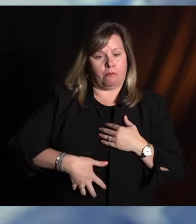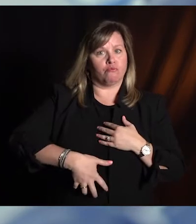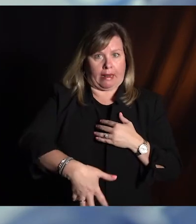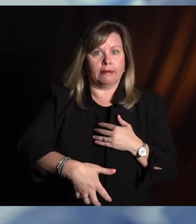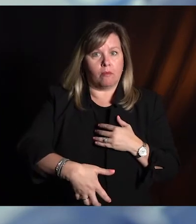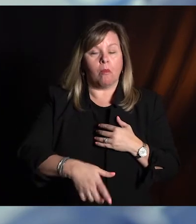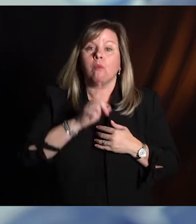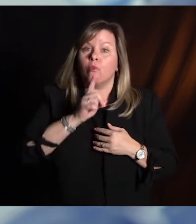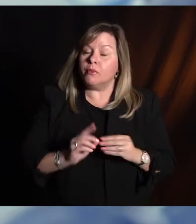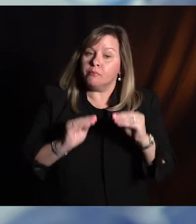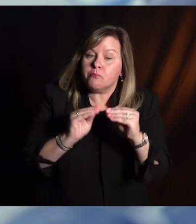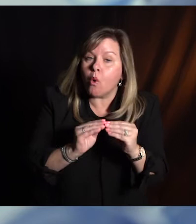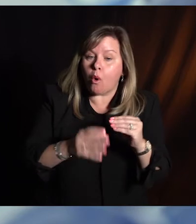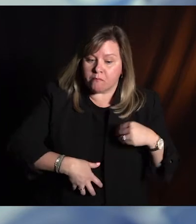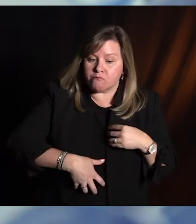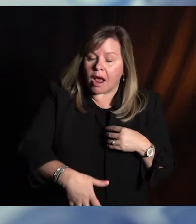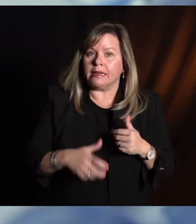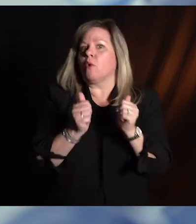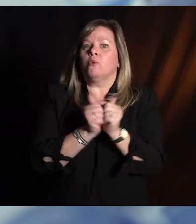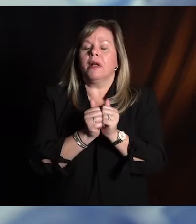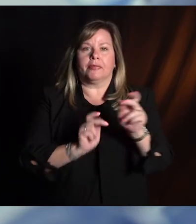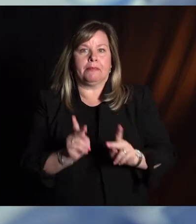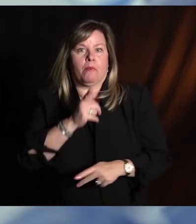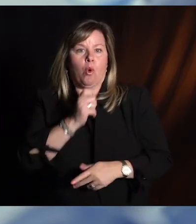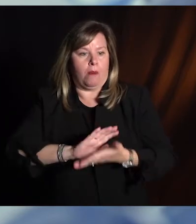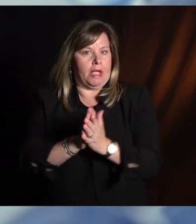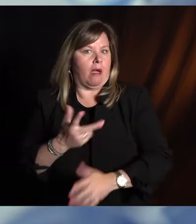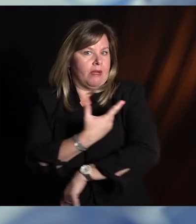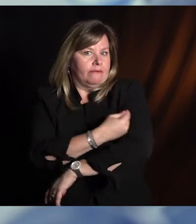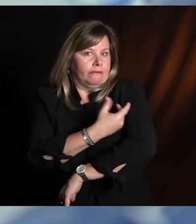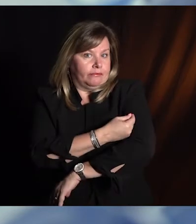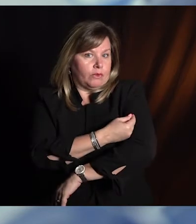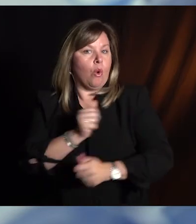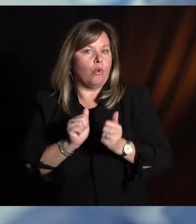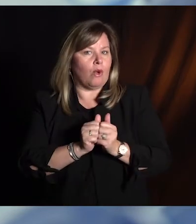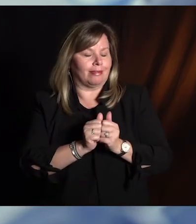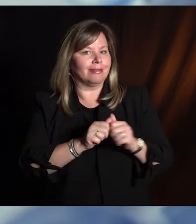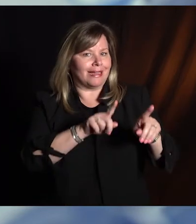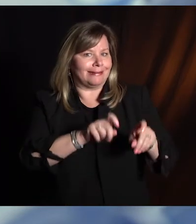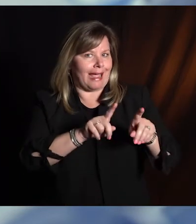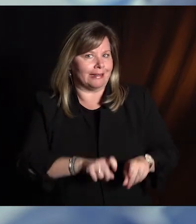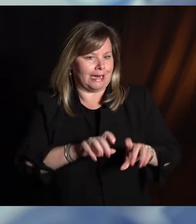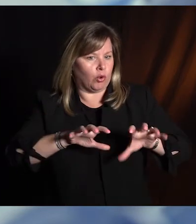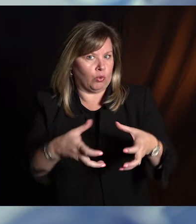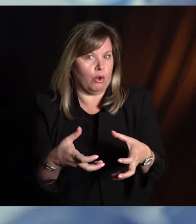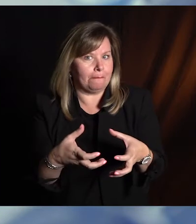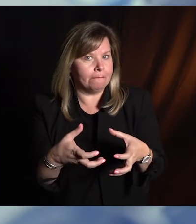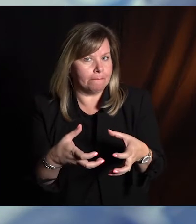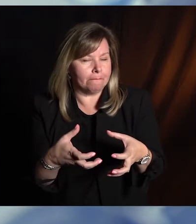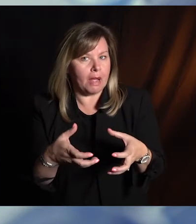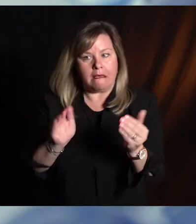pregnancies in the vaccinated group in the clinical trials for Pfizer than there were